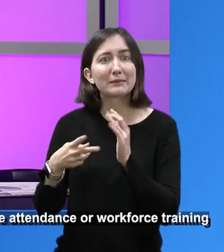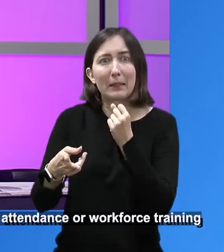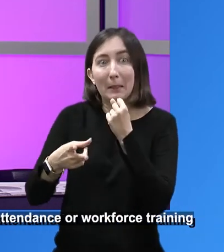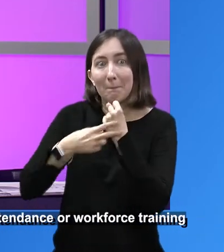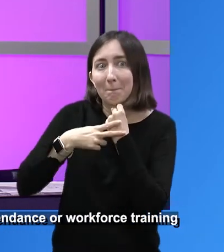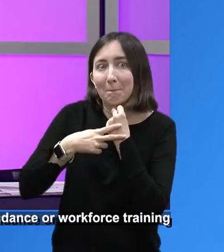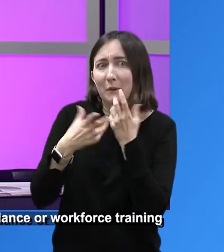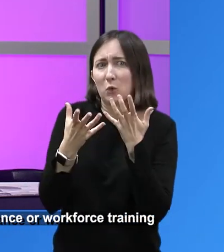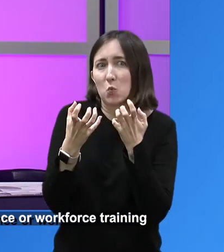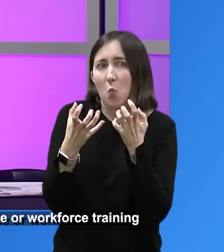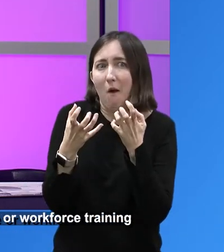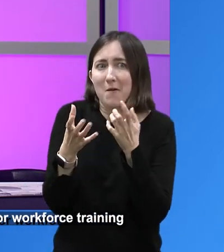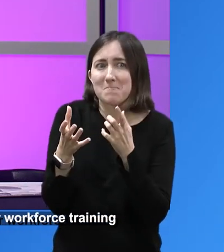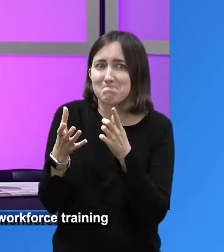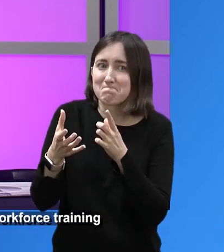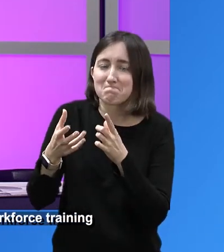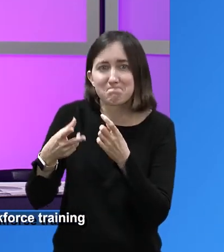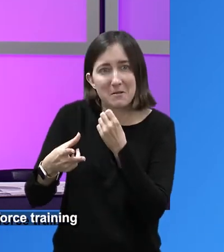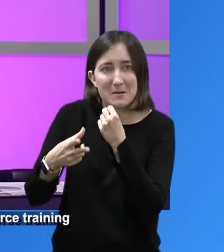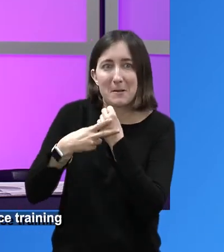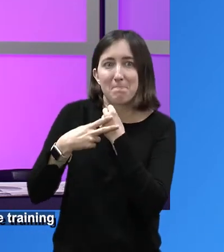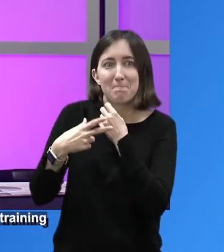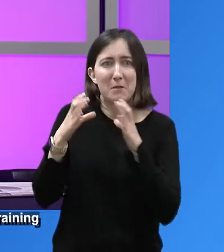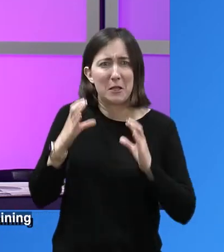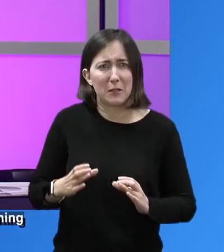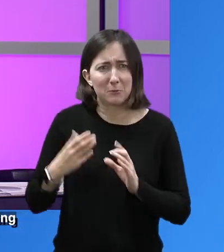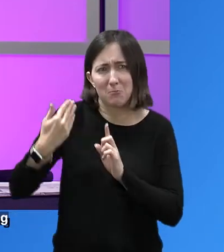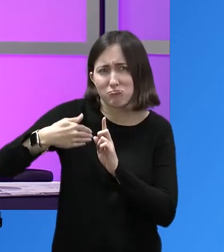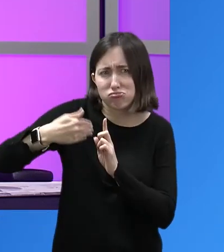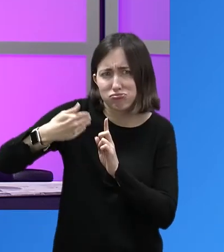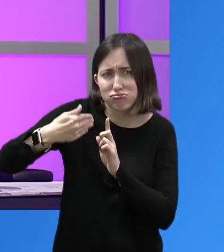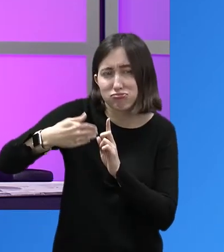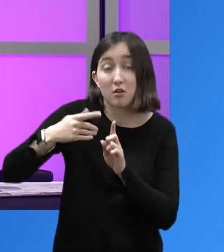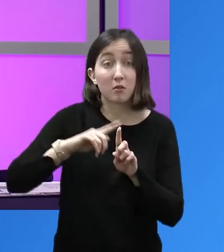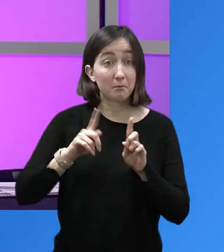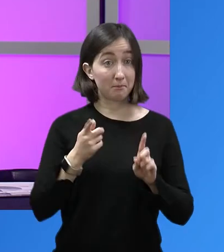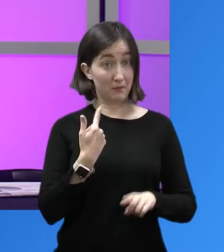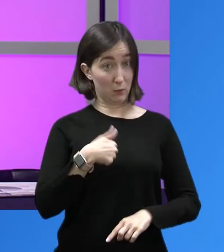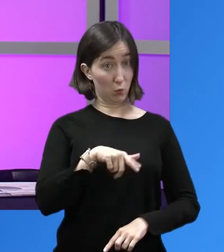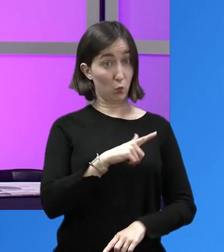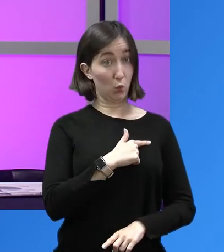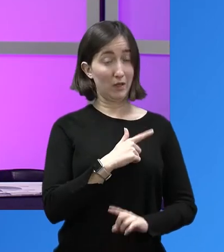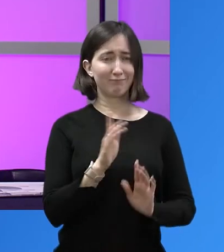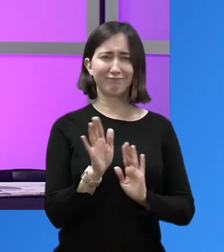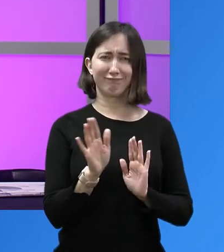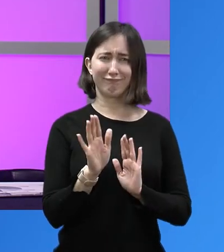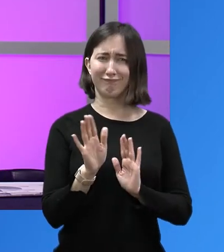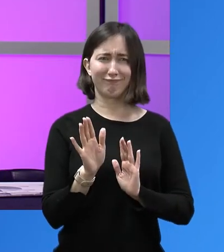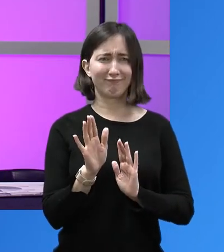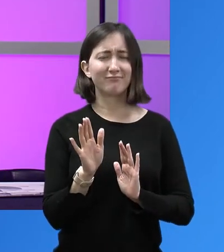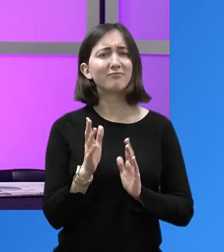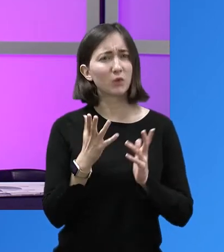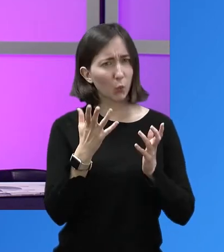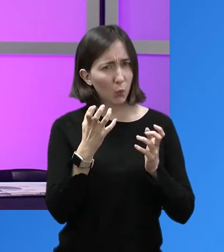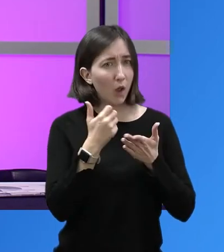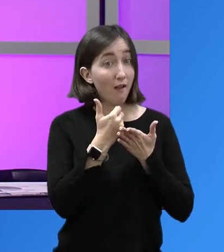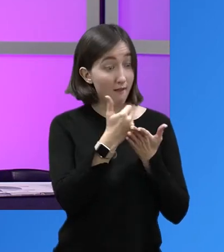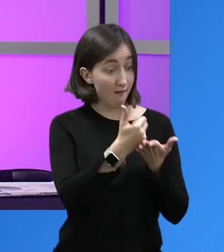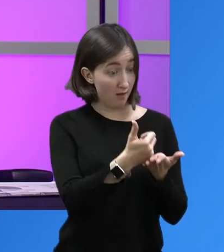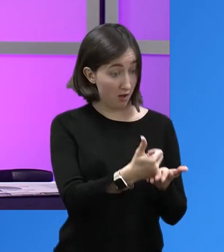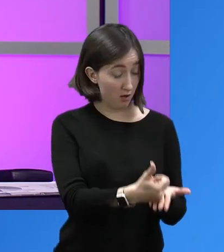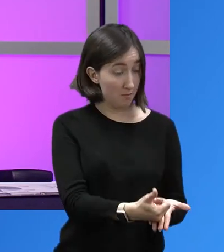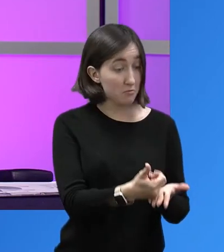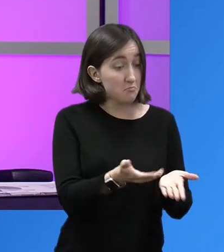money and effort into that and which we will talk about because that is best practice. You want to keep your best customers. But in LIFT Fund's particular case,